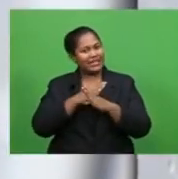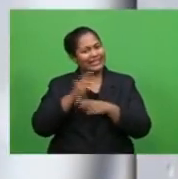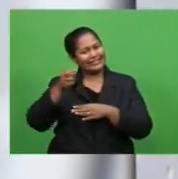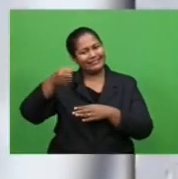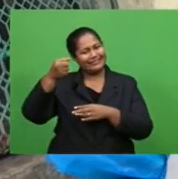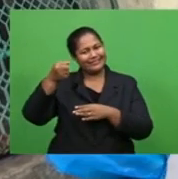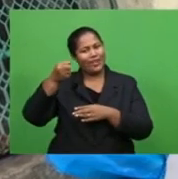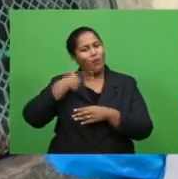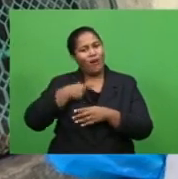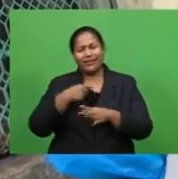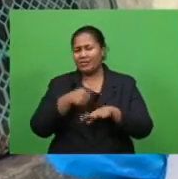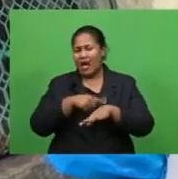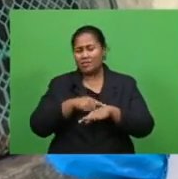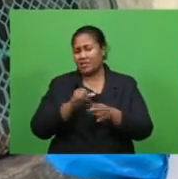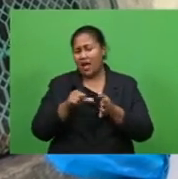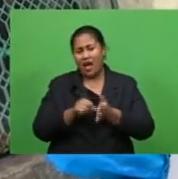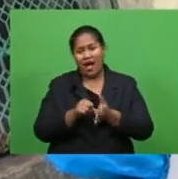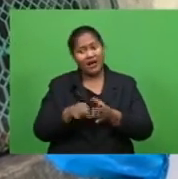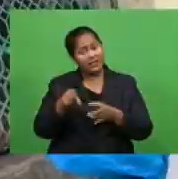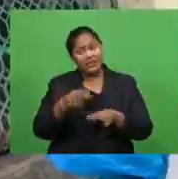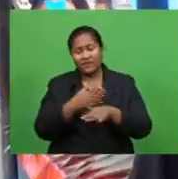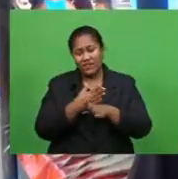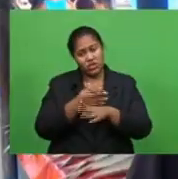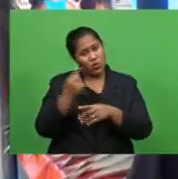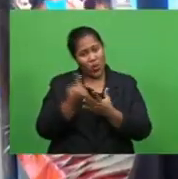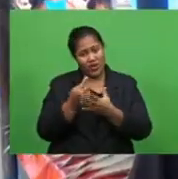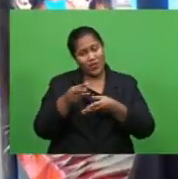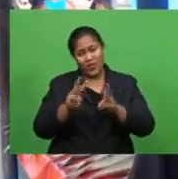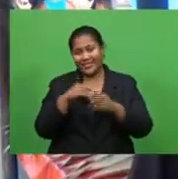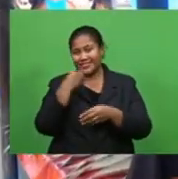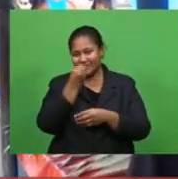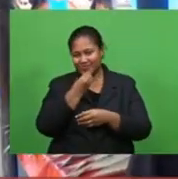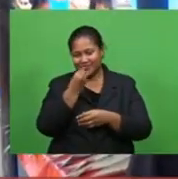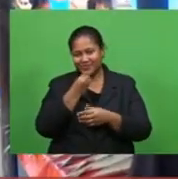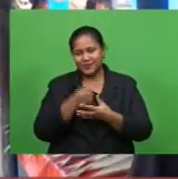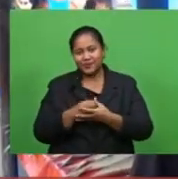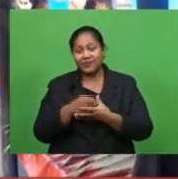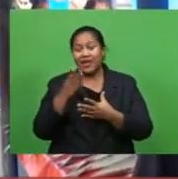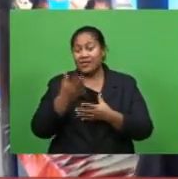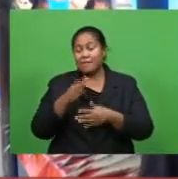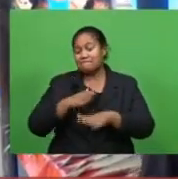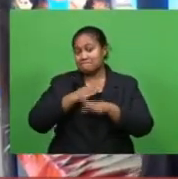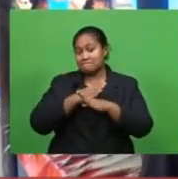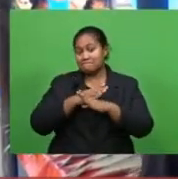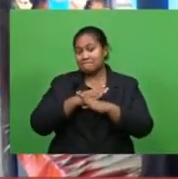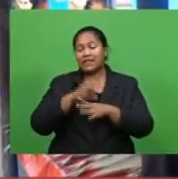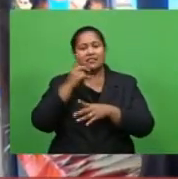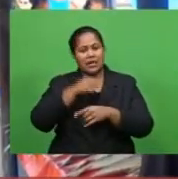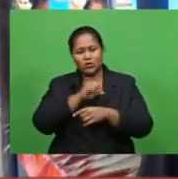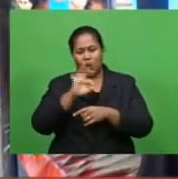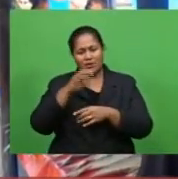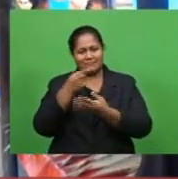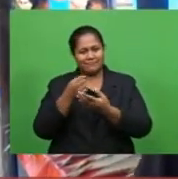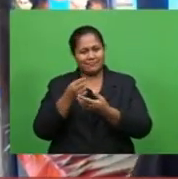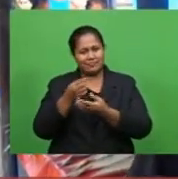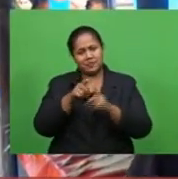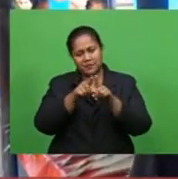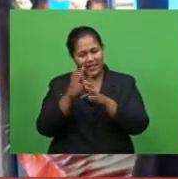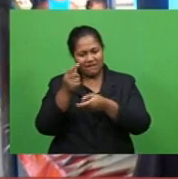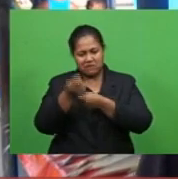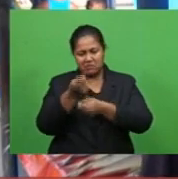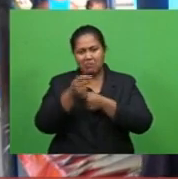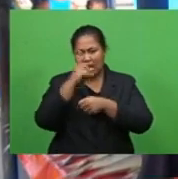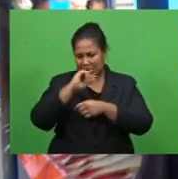hard and these fish are our source of livelihood. The ban if suspended will not mean that fishermen can catch as many as they want.